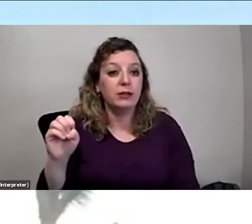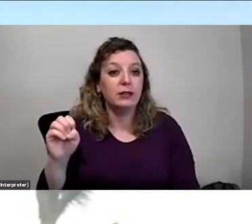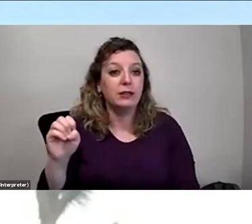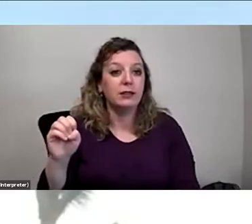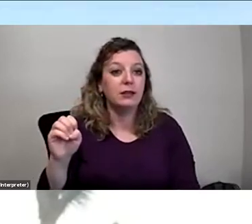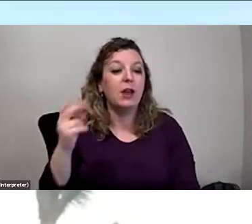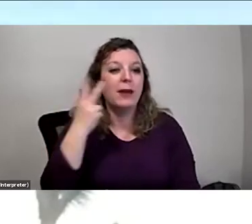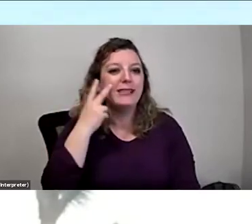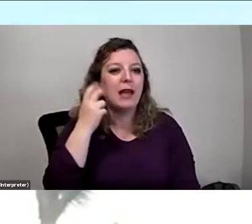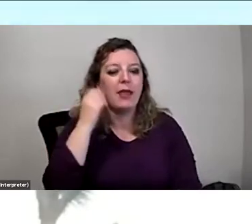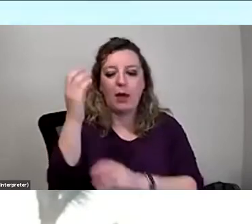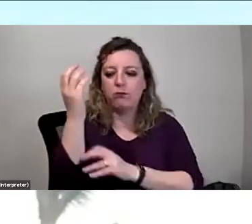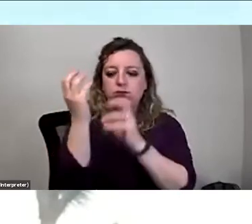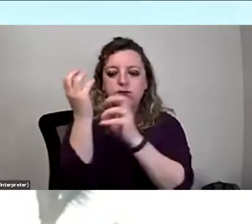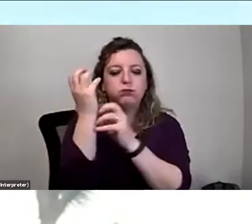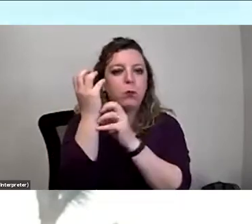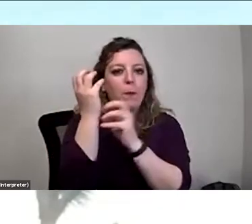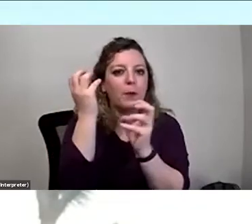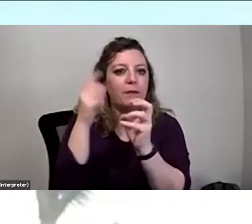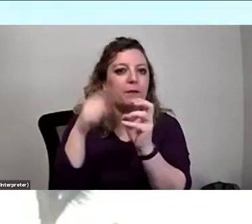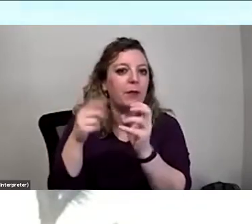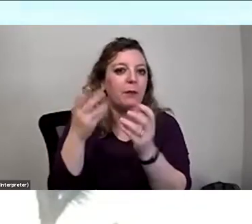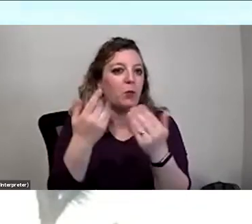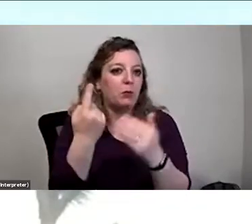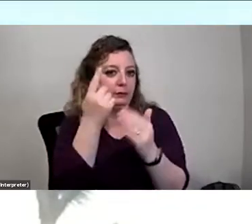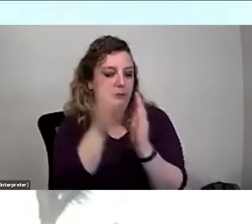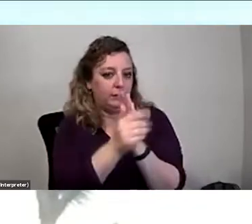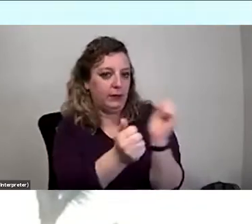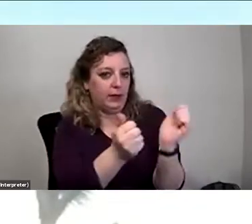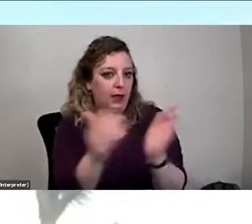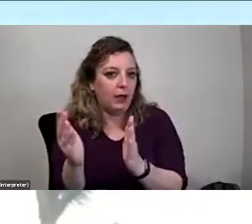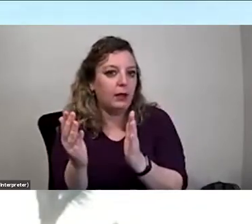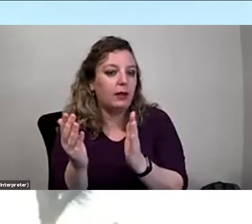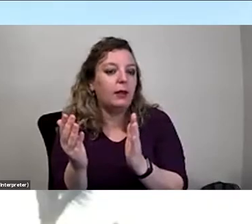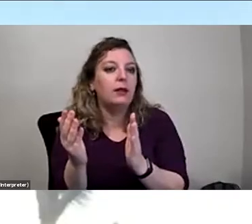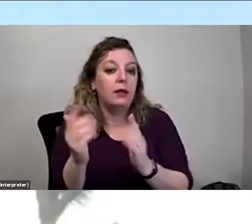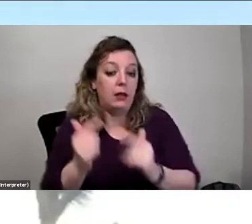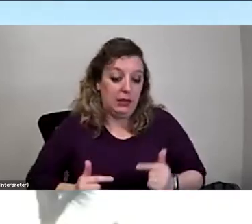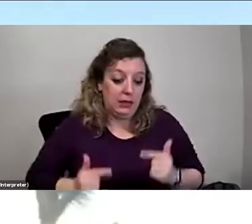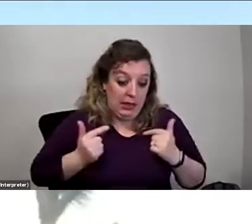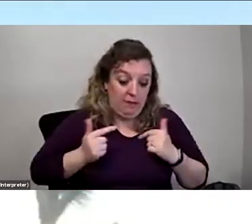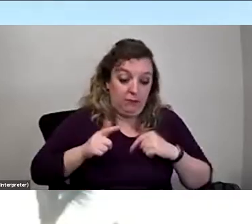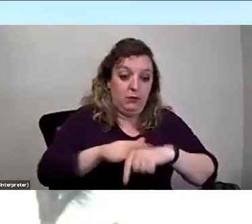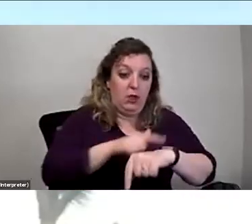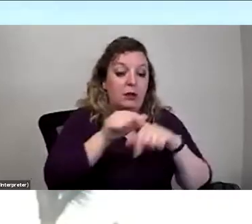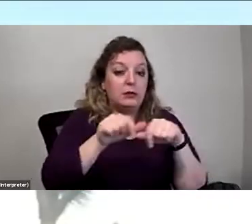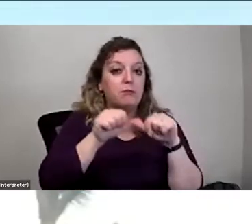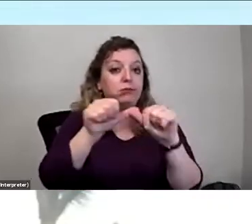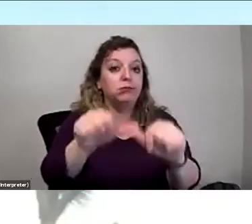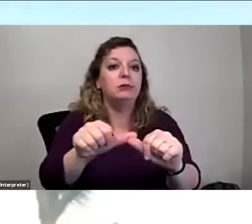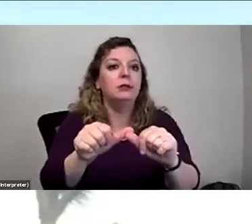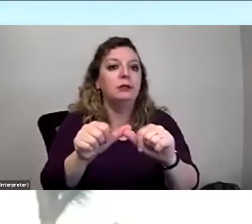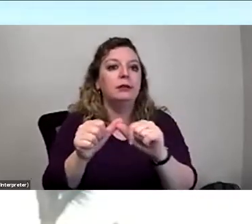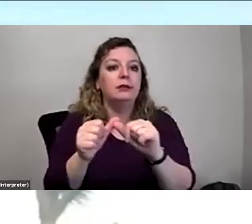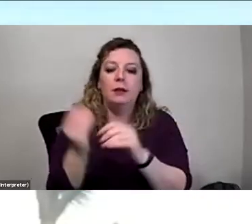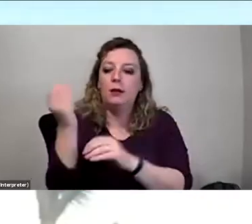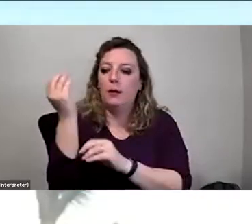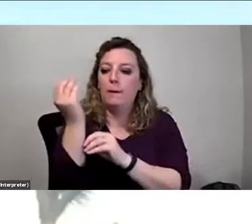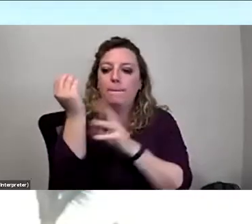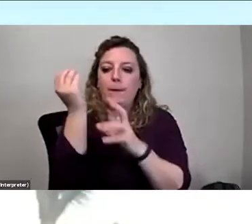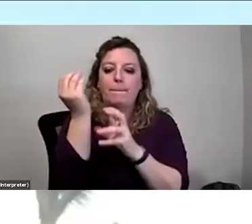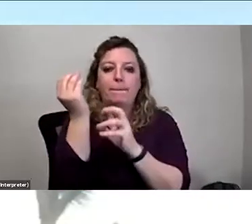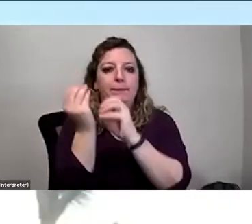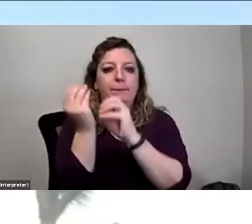from the base earlier. That might be one of their strategies that instead of, you know, being alive for a long time, they send up a new pup. So